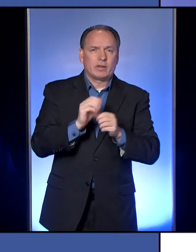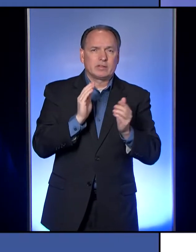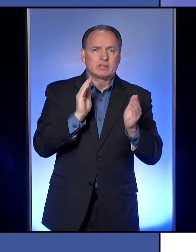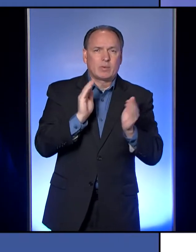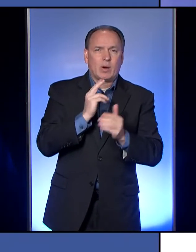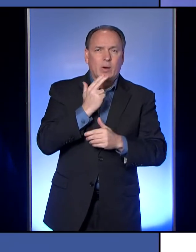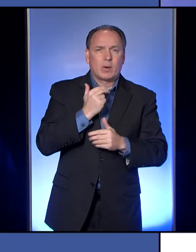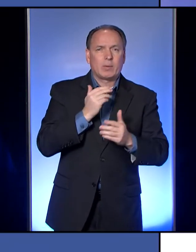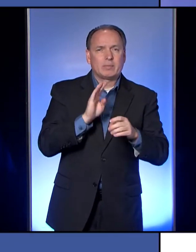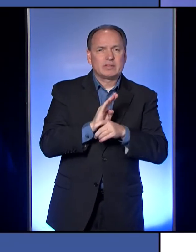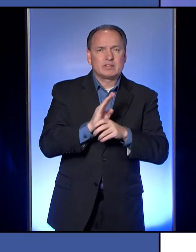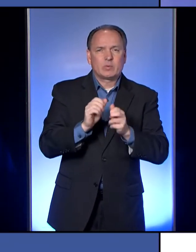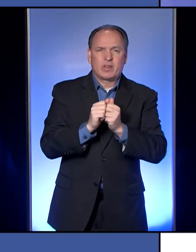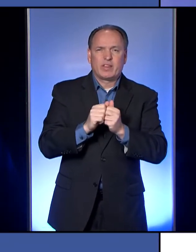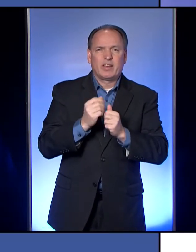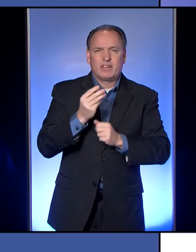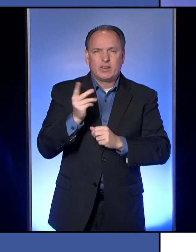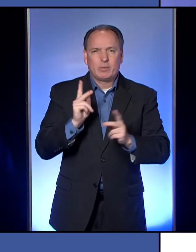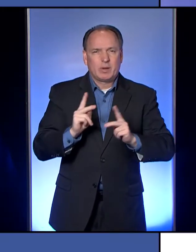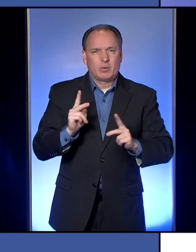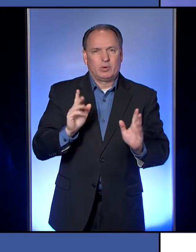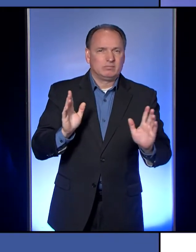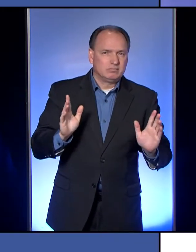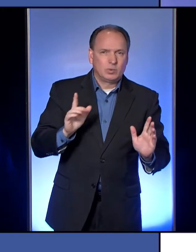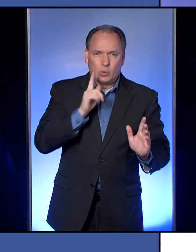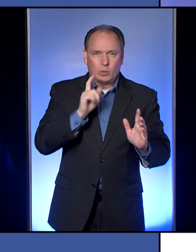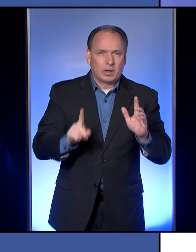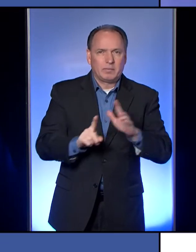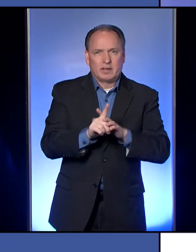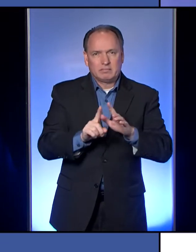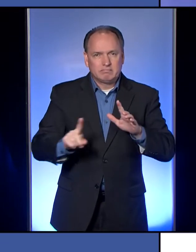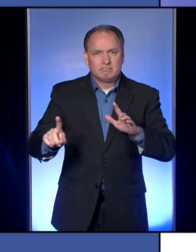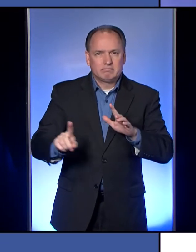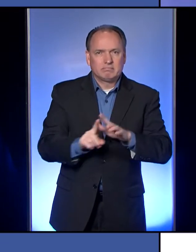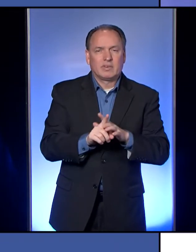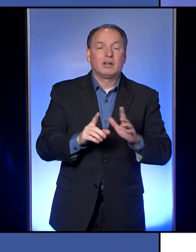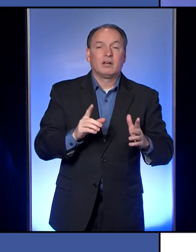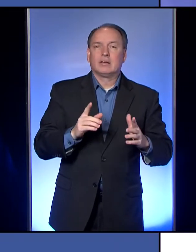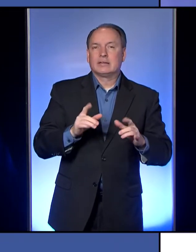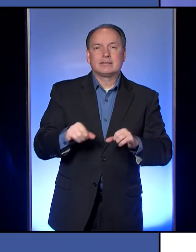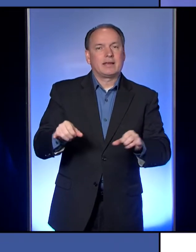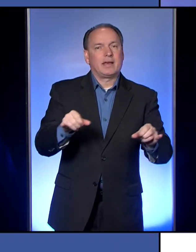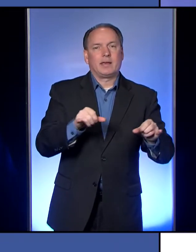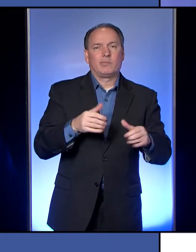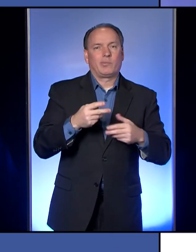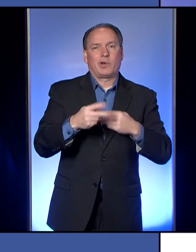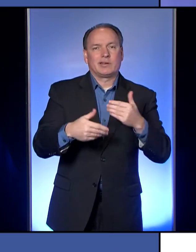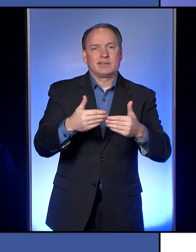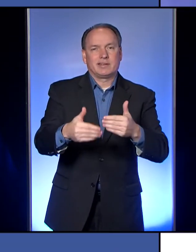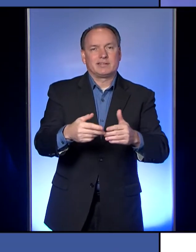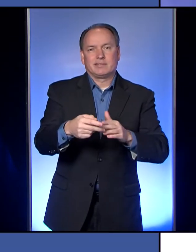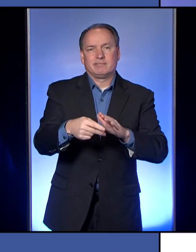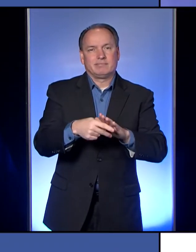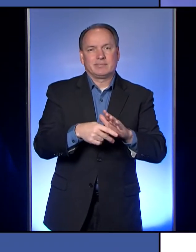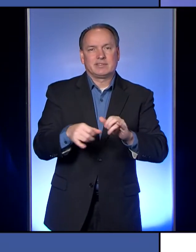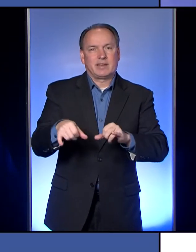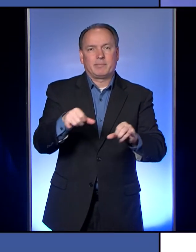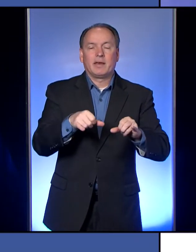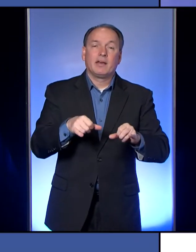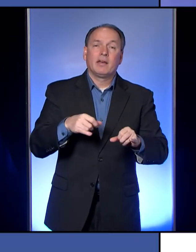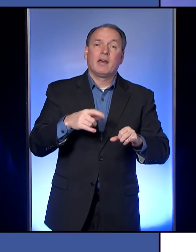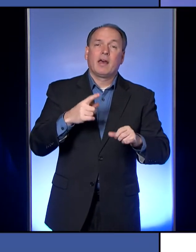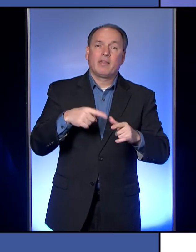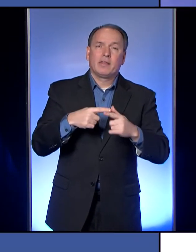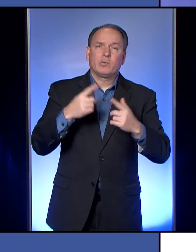business with only a few people and a few people coming in. So it would be the same process. And then decisions would be